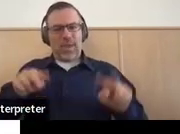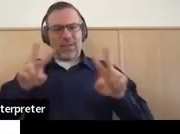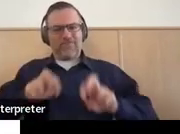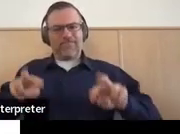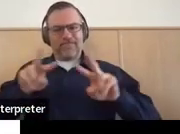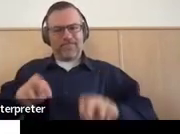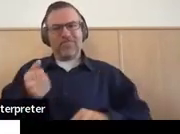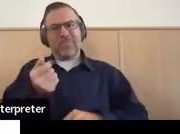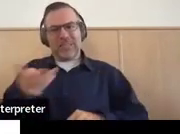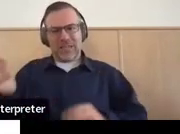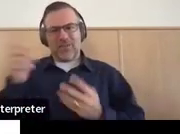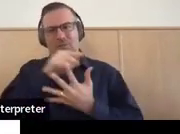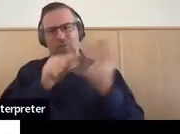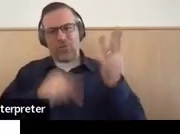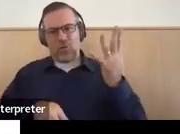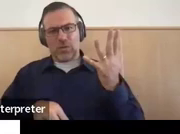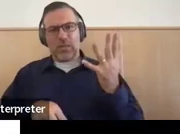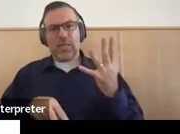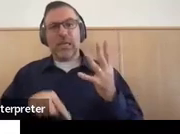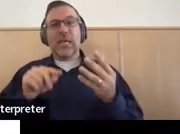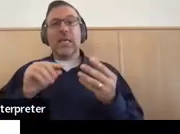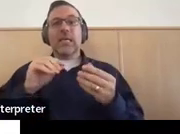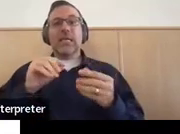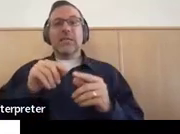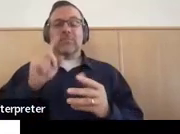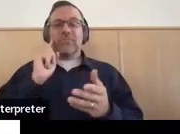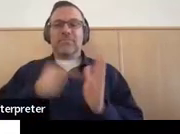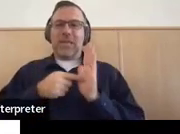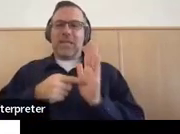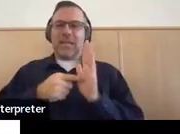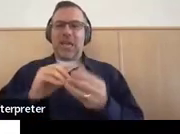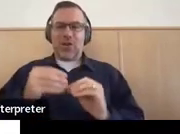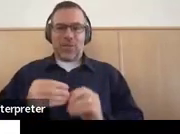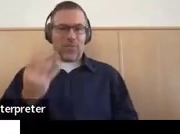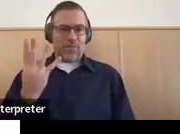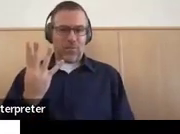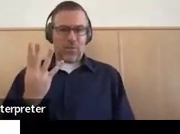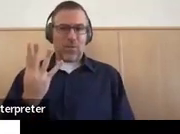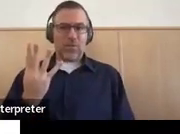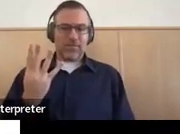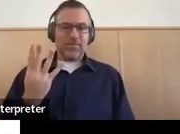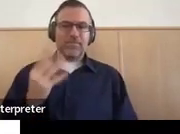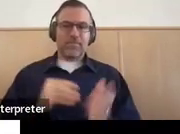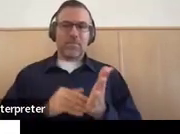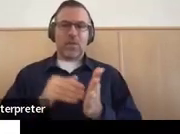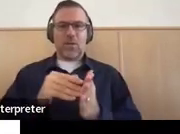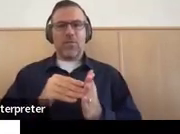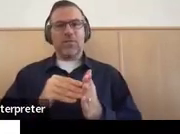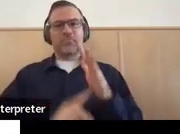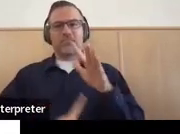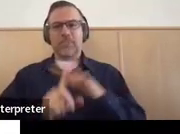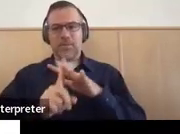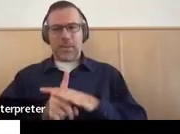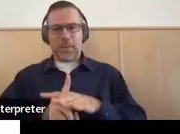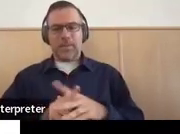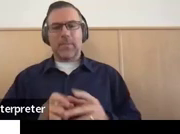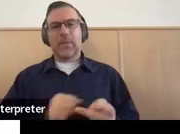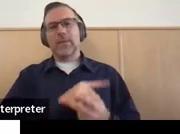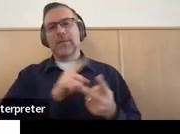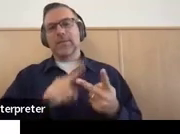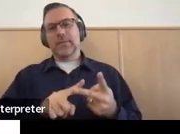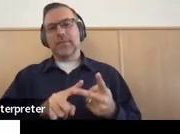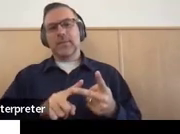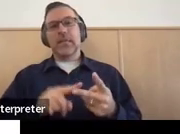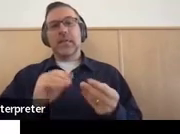We look at Indicator 4, if it comes up, if it's flagged. We look at